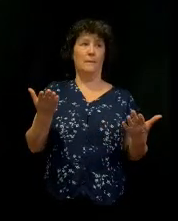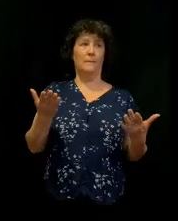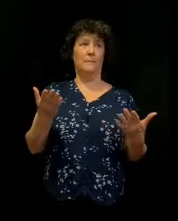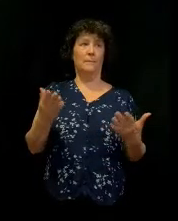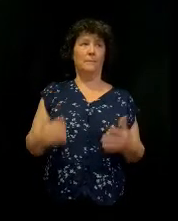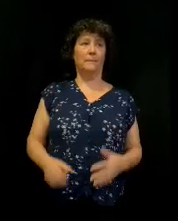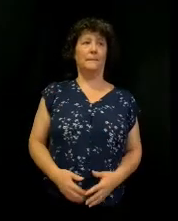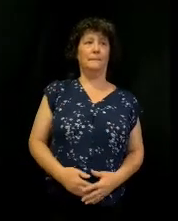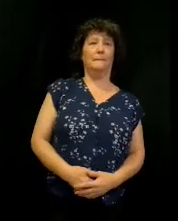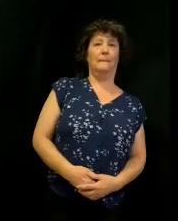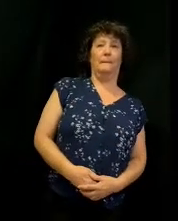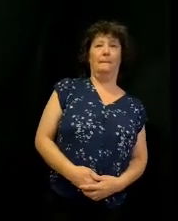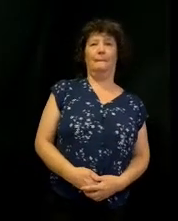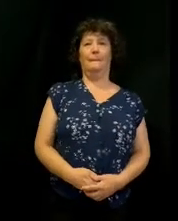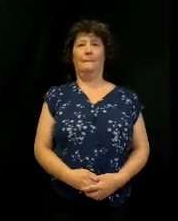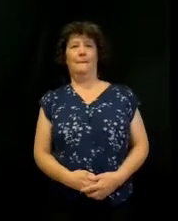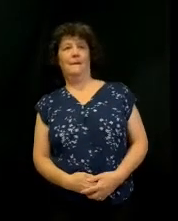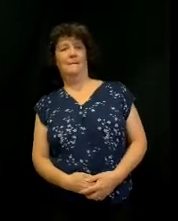swayers.